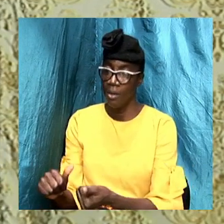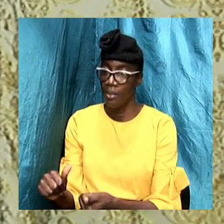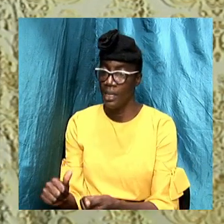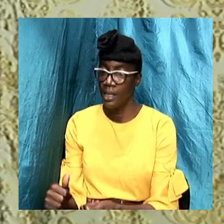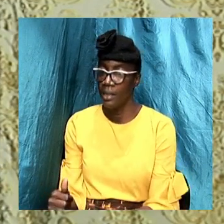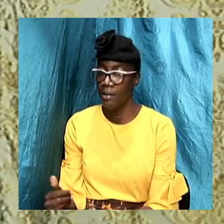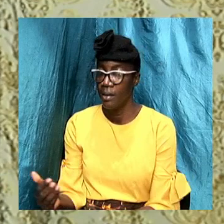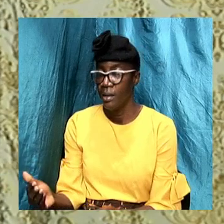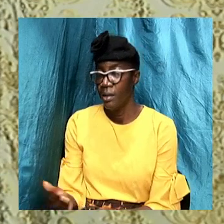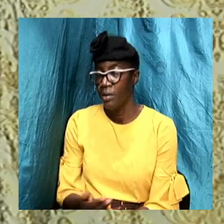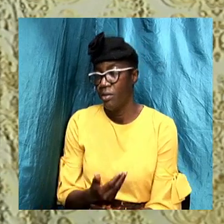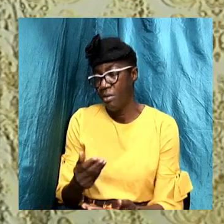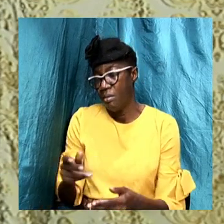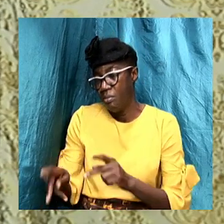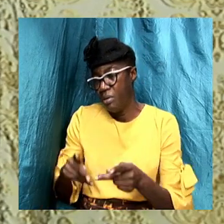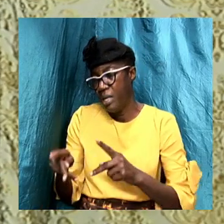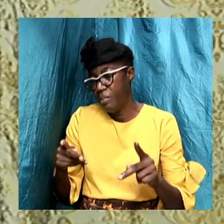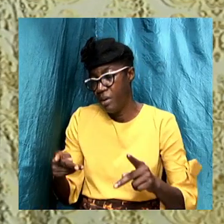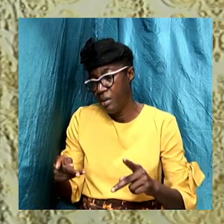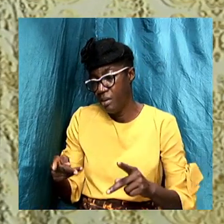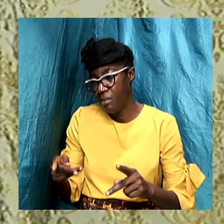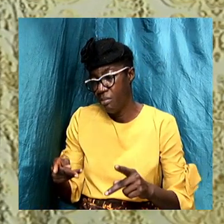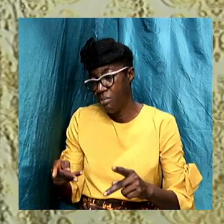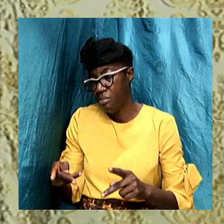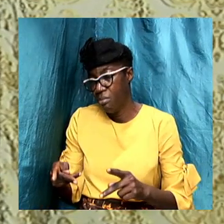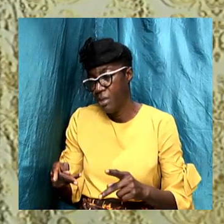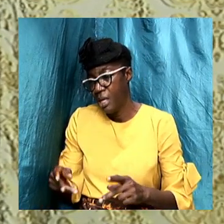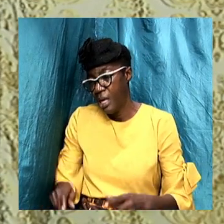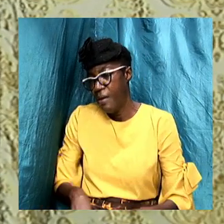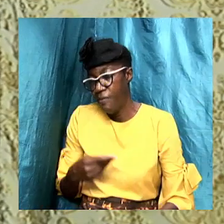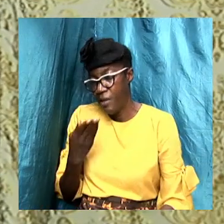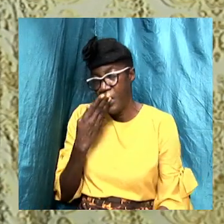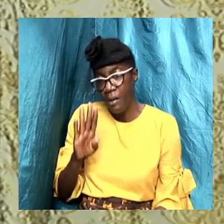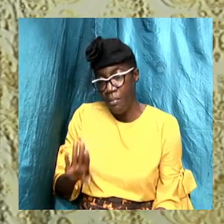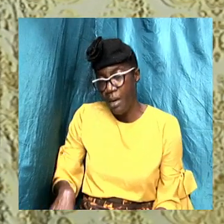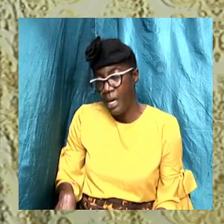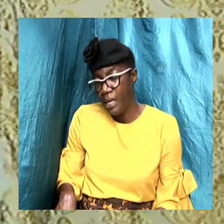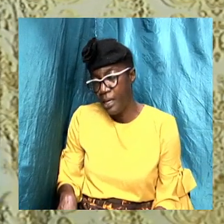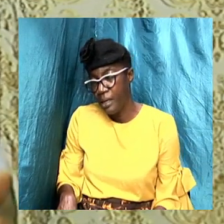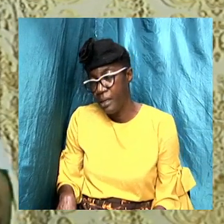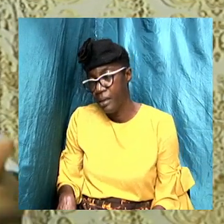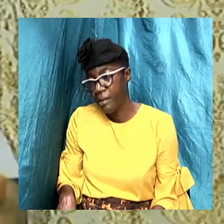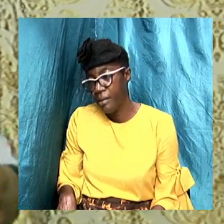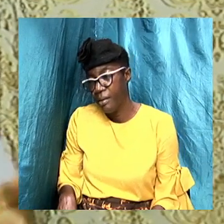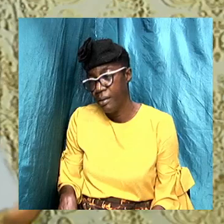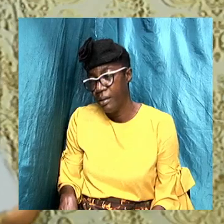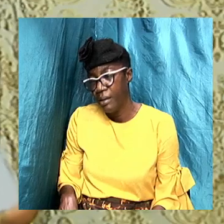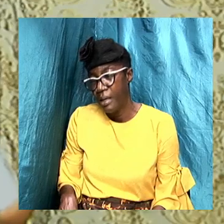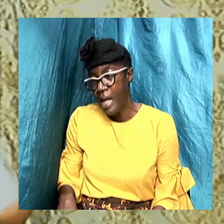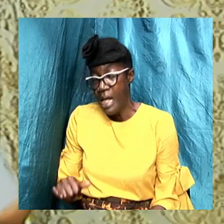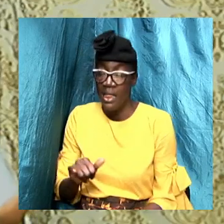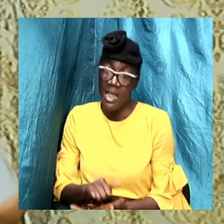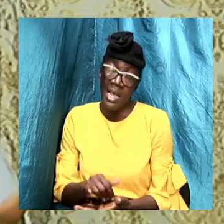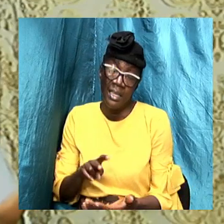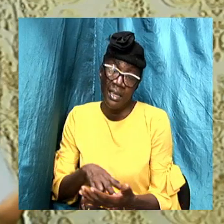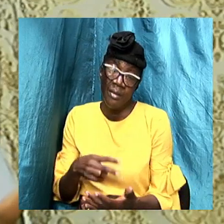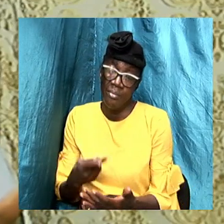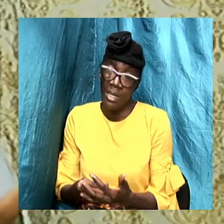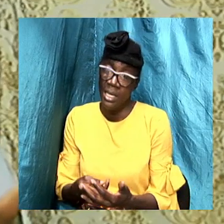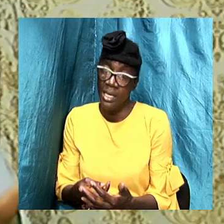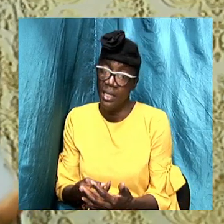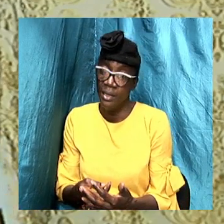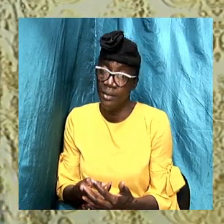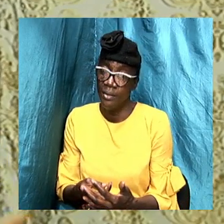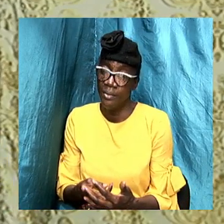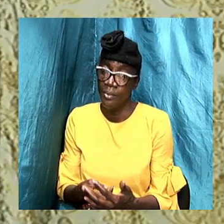folks would chastise me because that could have further implications to say that